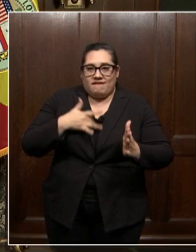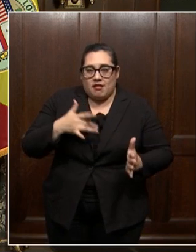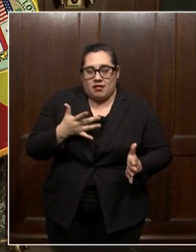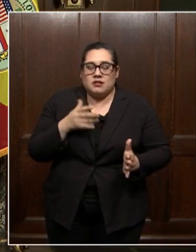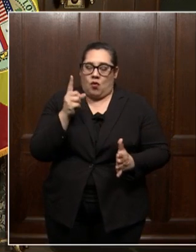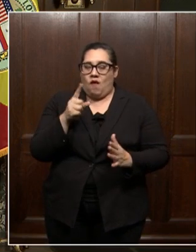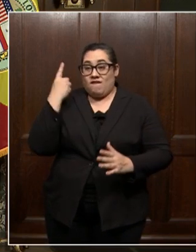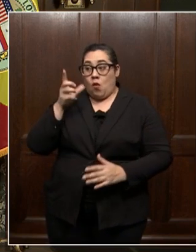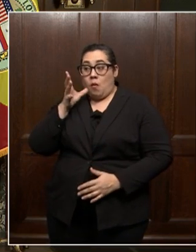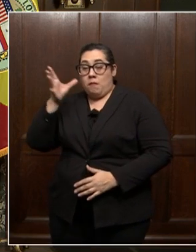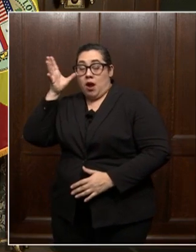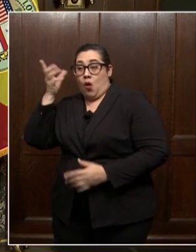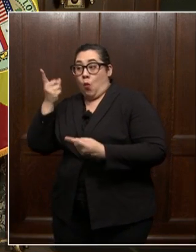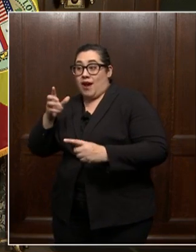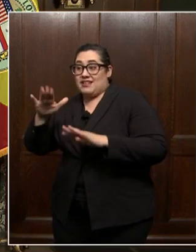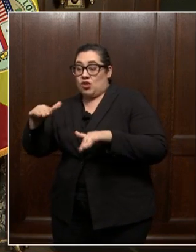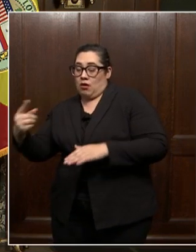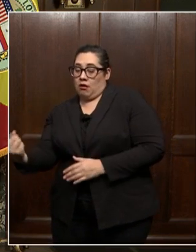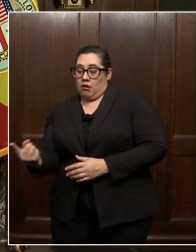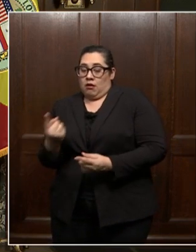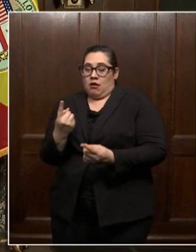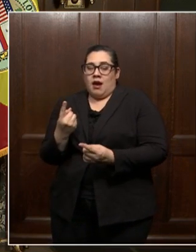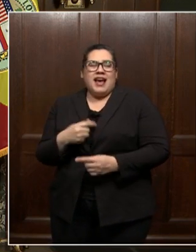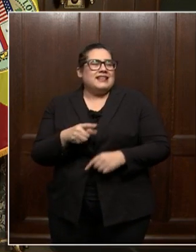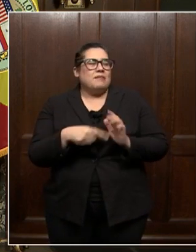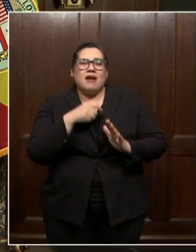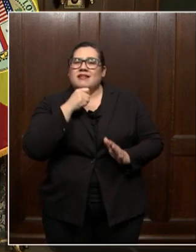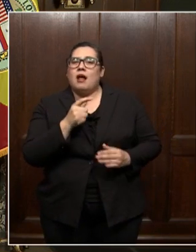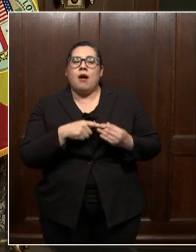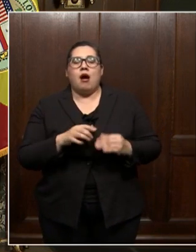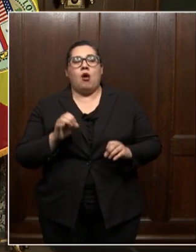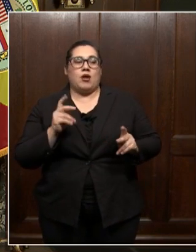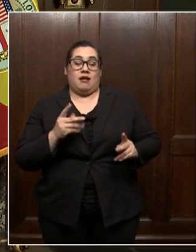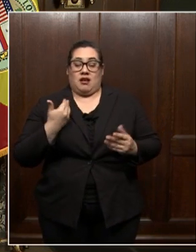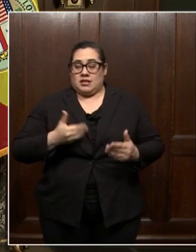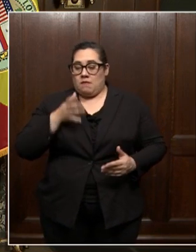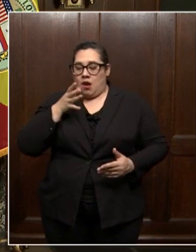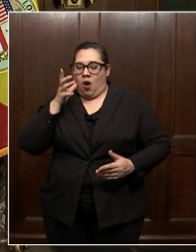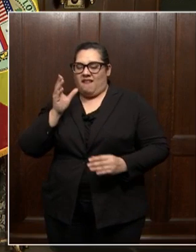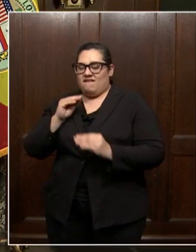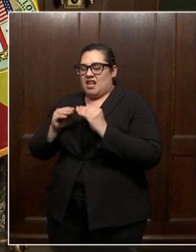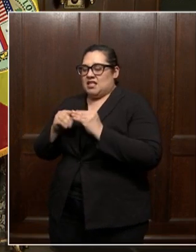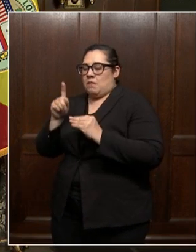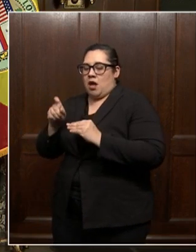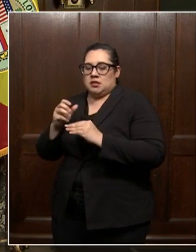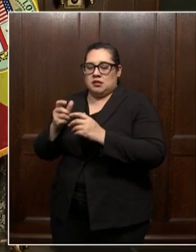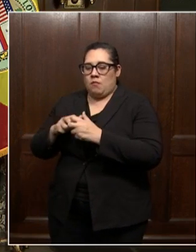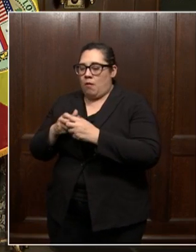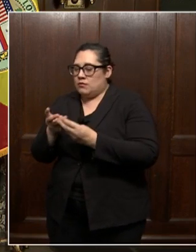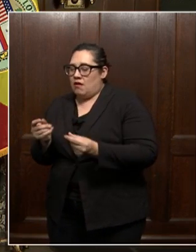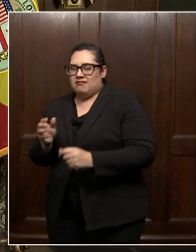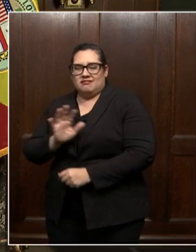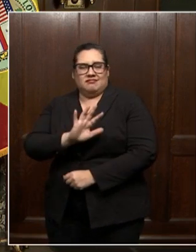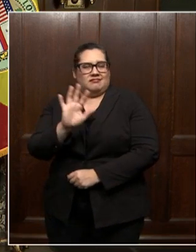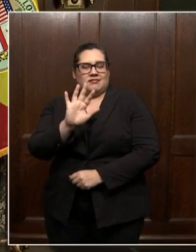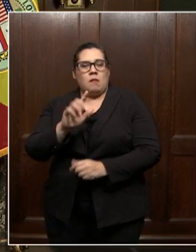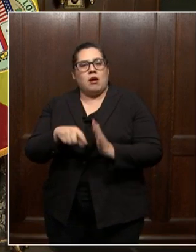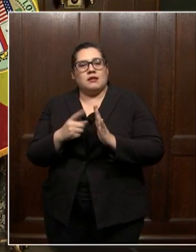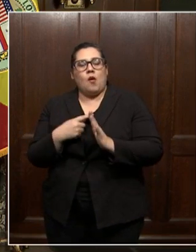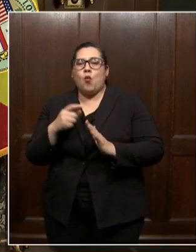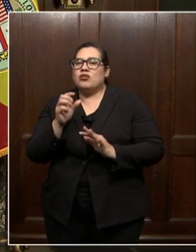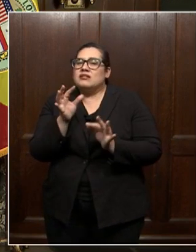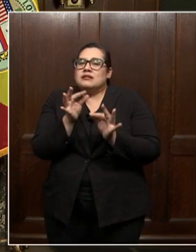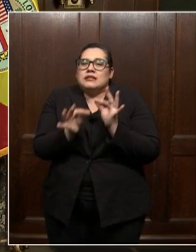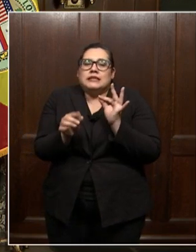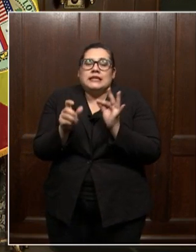So for parents, when our kids come to us, sometimes it's not about, okay, as a parent, we need to fix or we need to problem solve. But sometimes we